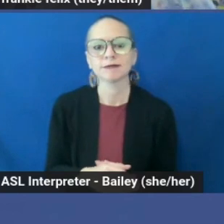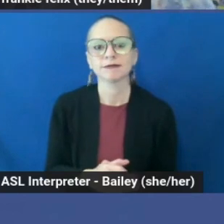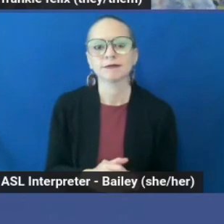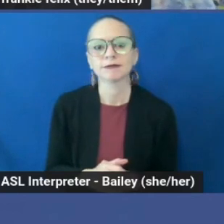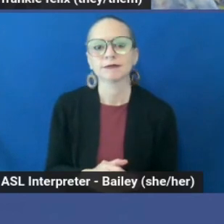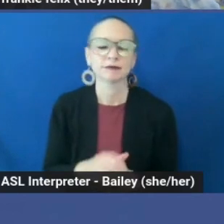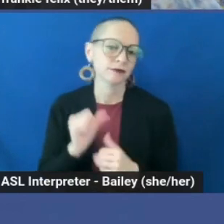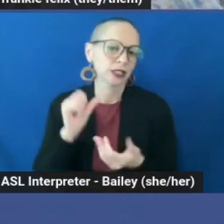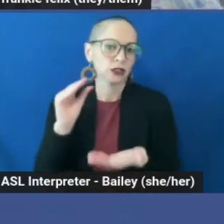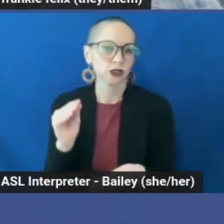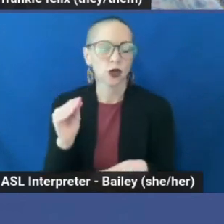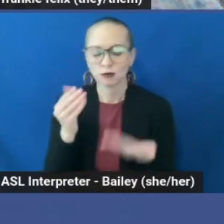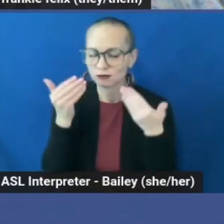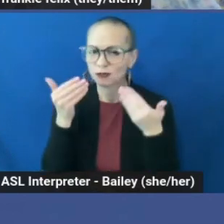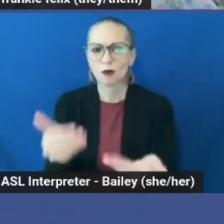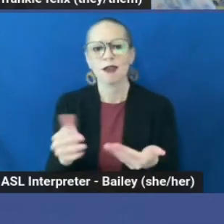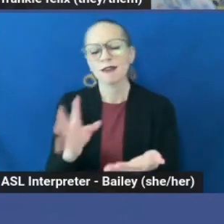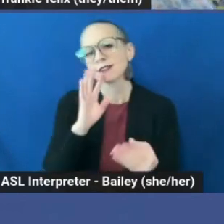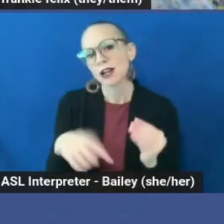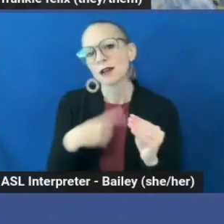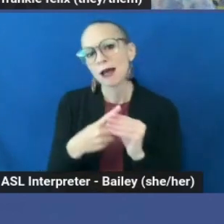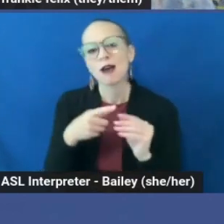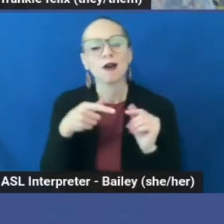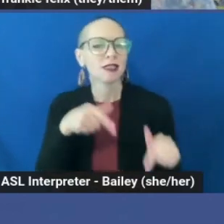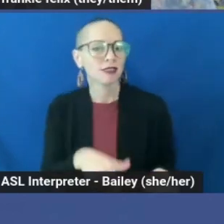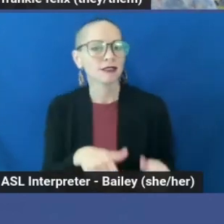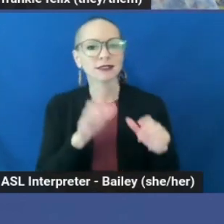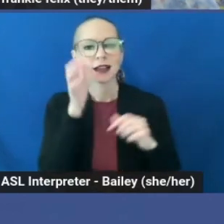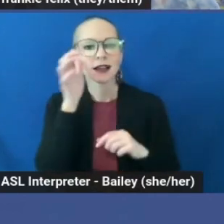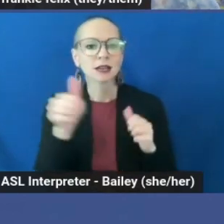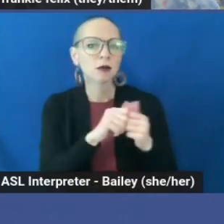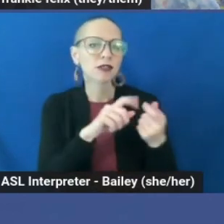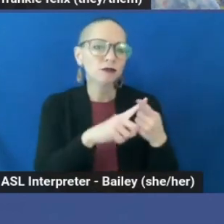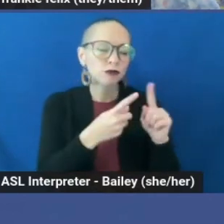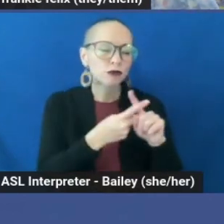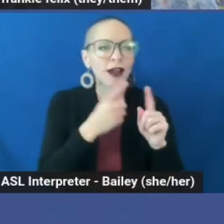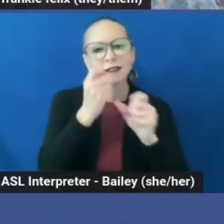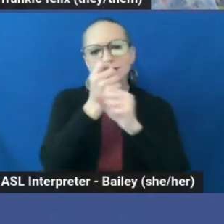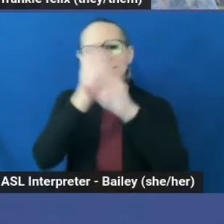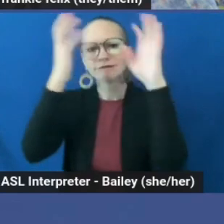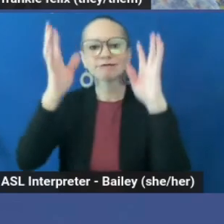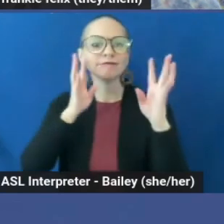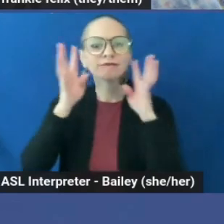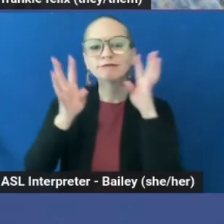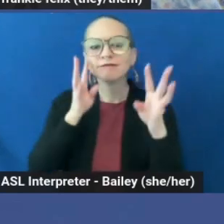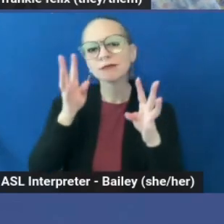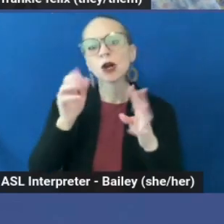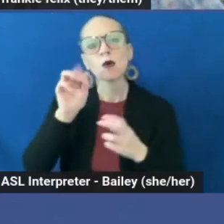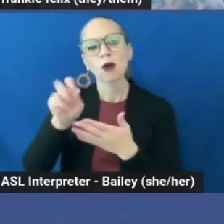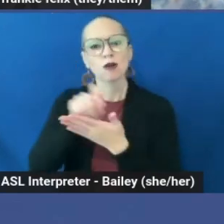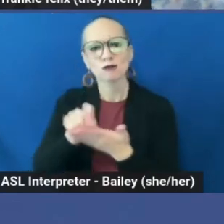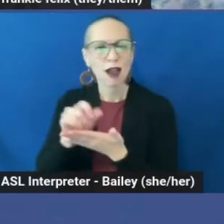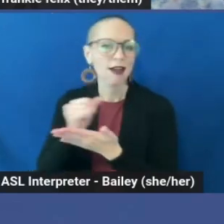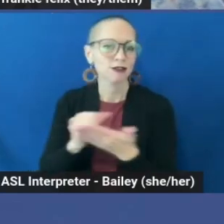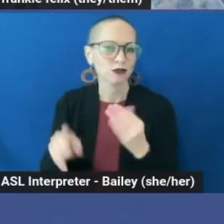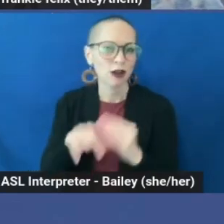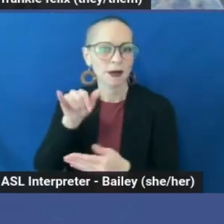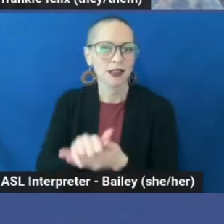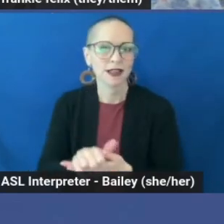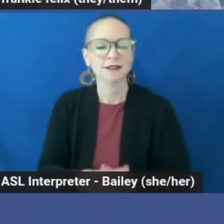So feel free to talk about this with a friend, create visions in your mind, or write or draw about it.